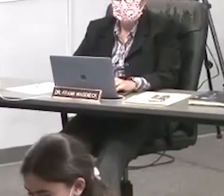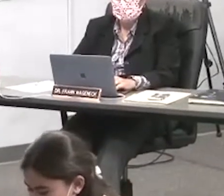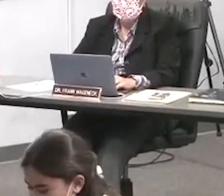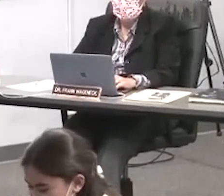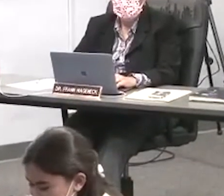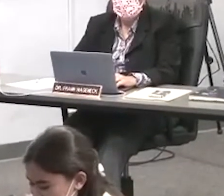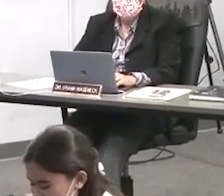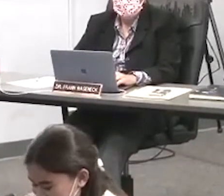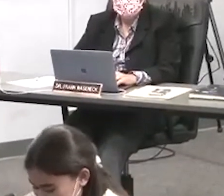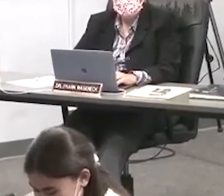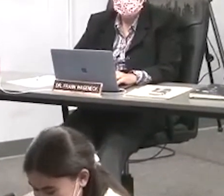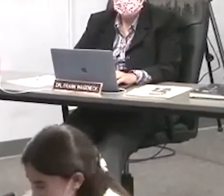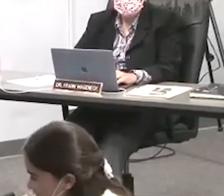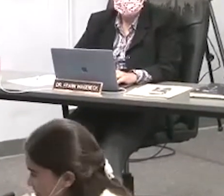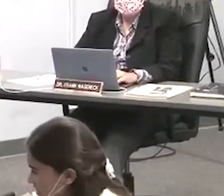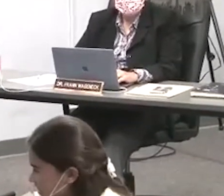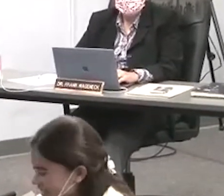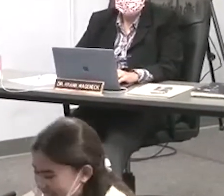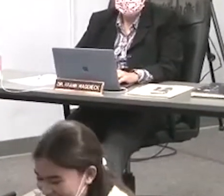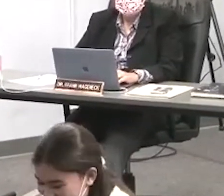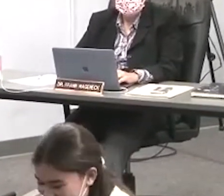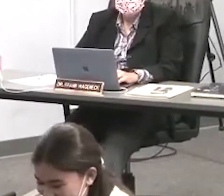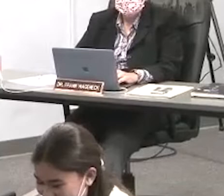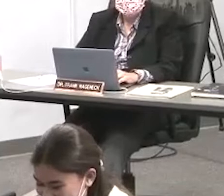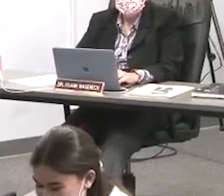oh i guess this is an important pop we can have it